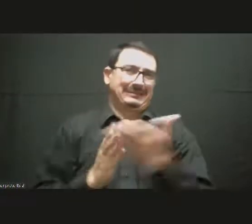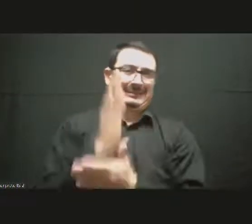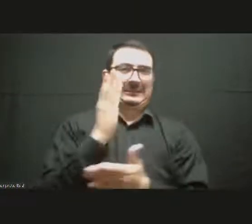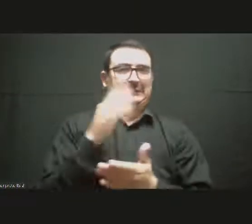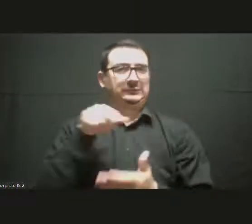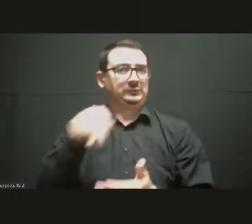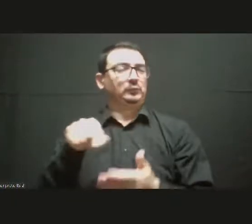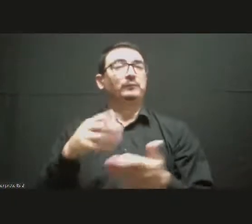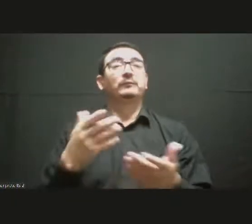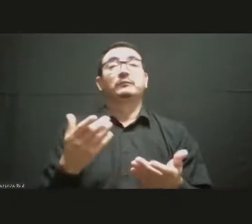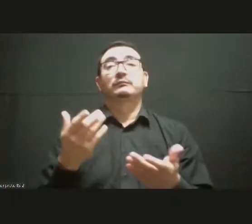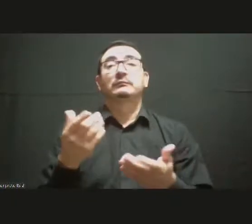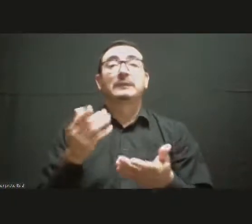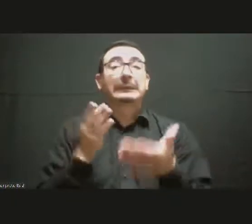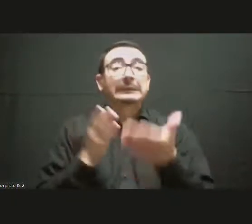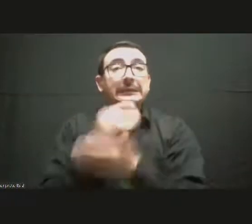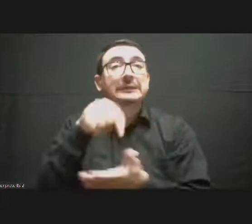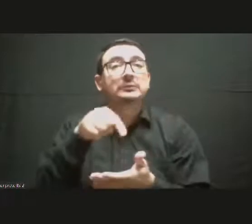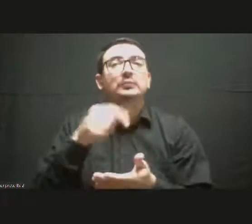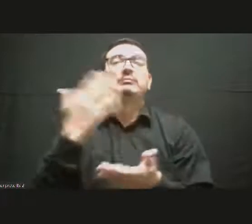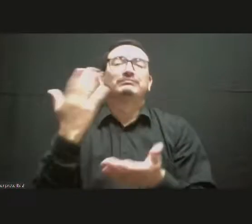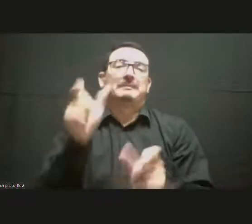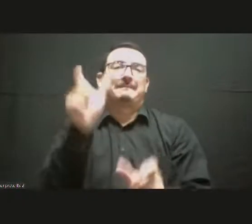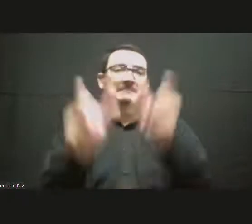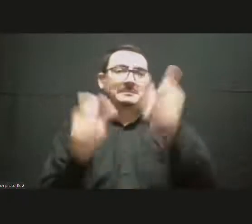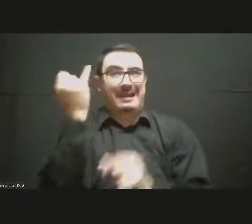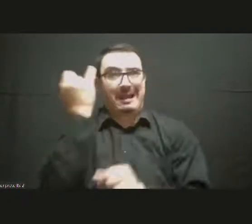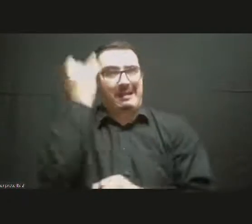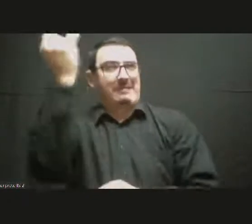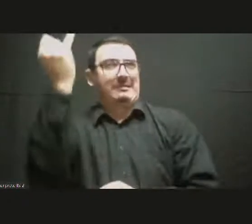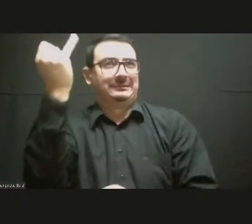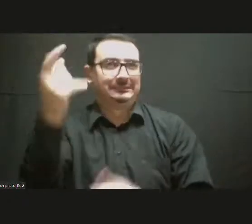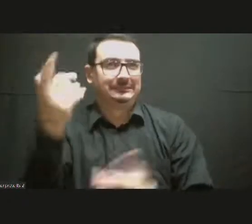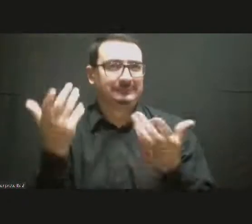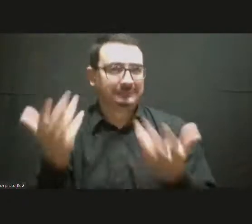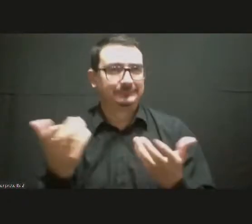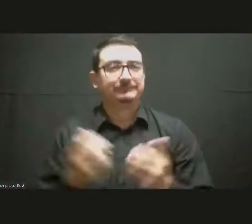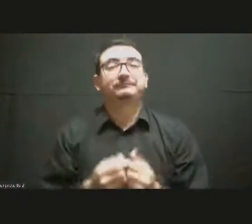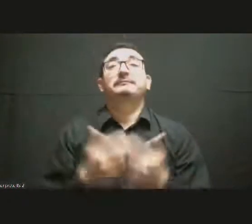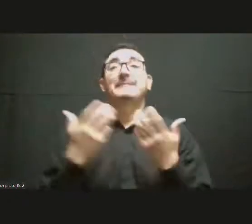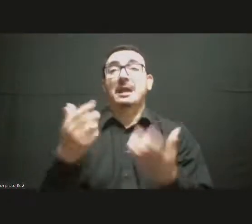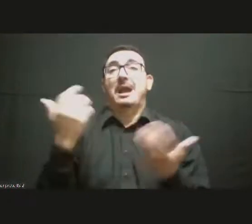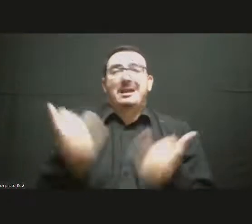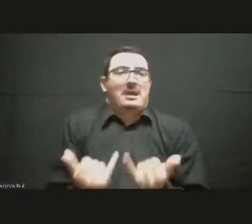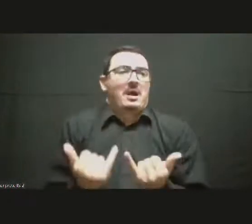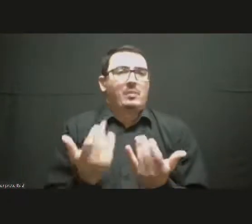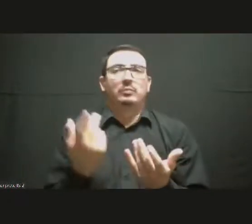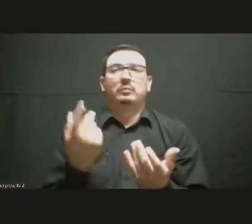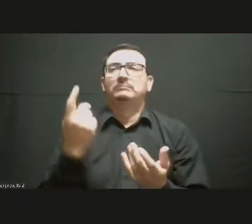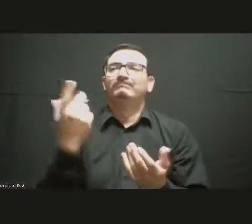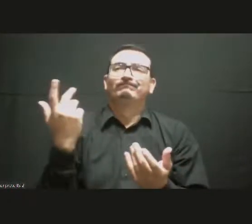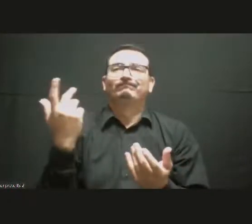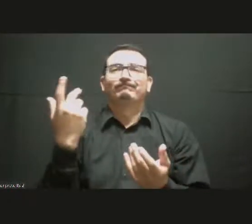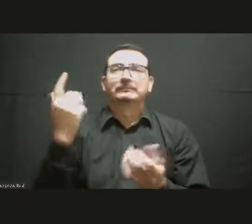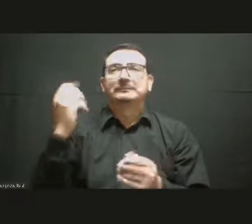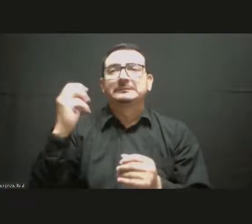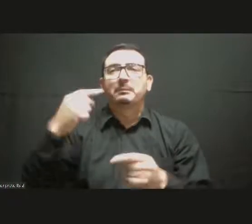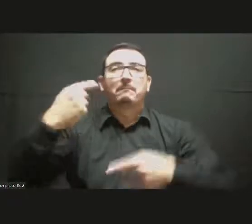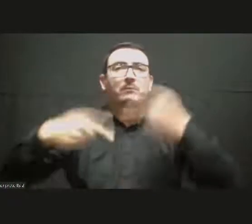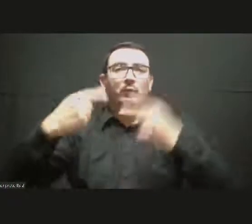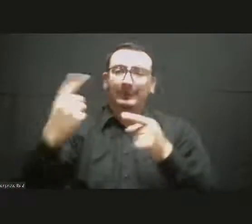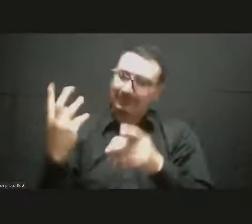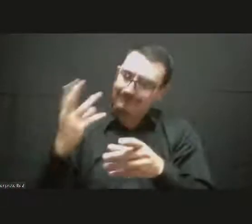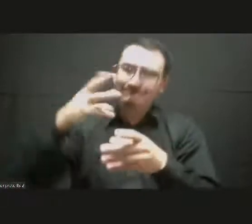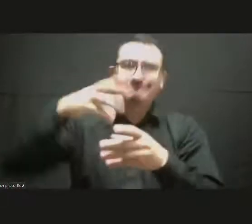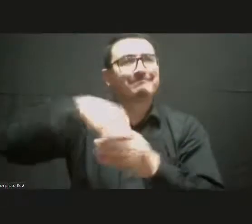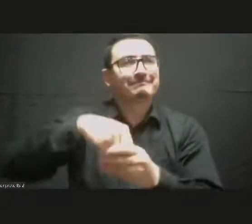And we need corresponding government policies, tax rebates, incentives for investments. And that's why we do not get tired